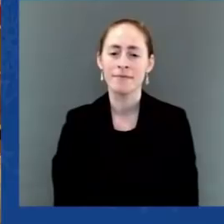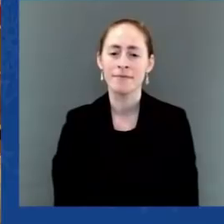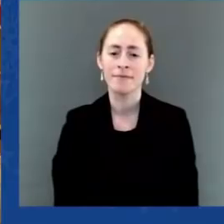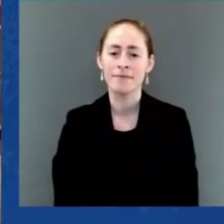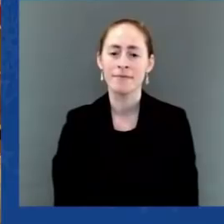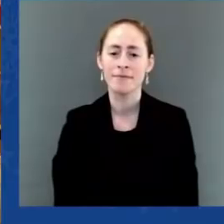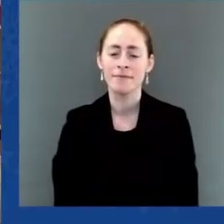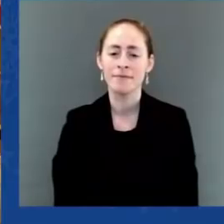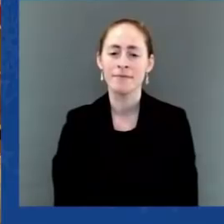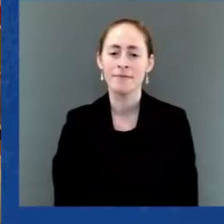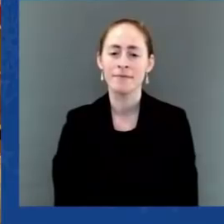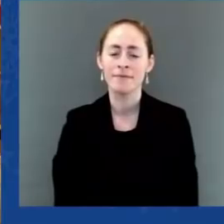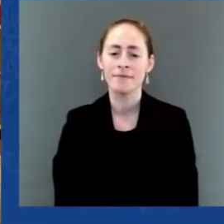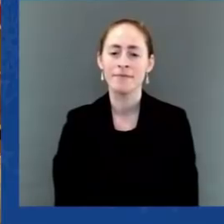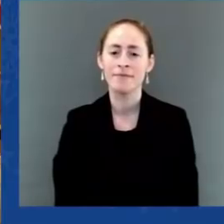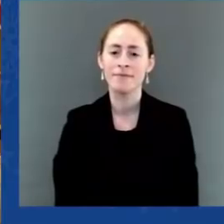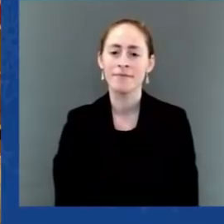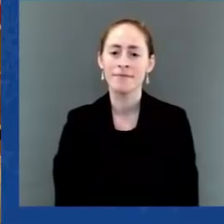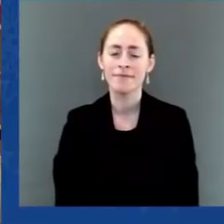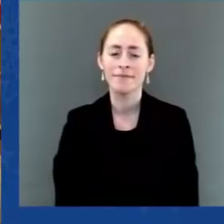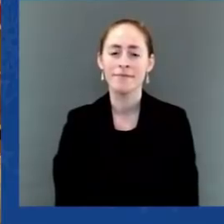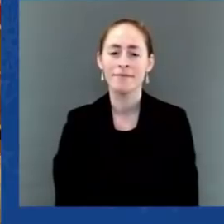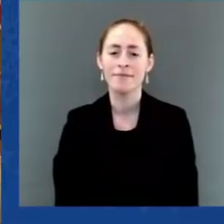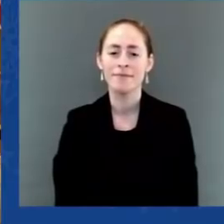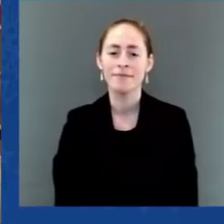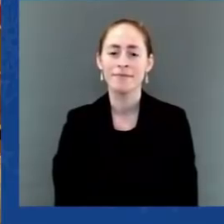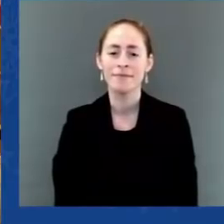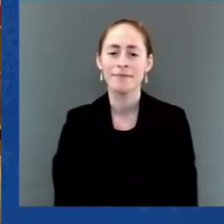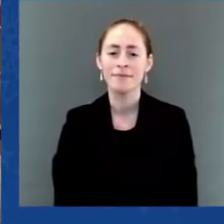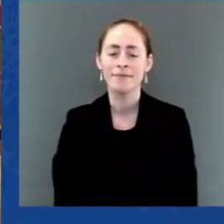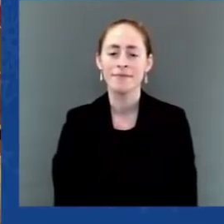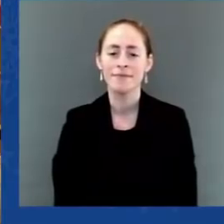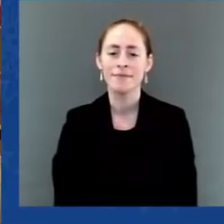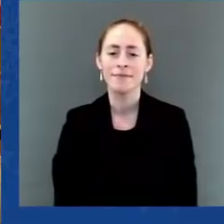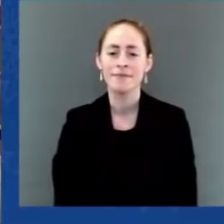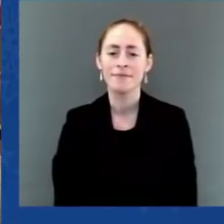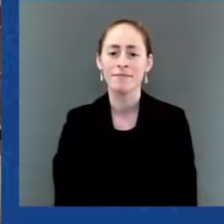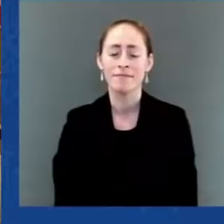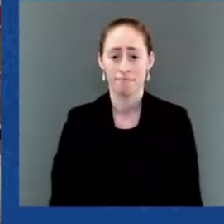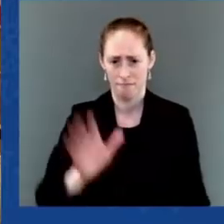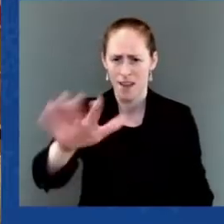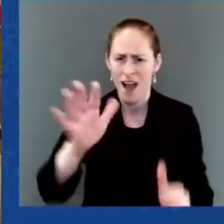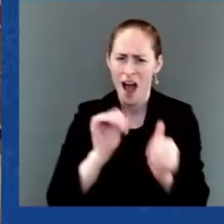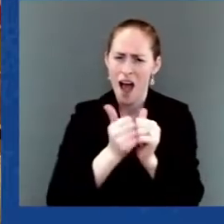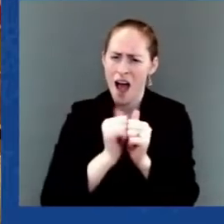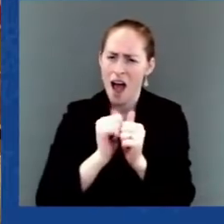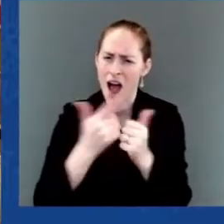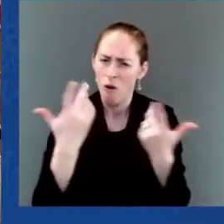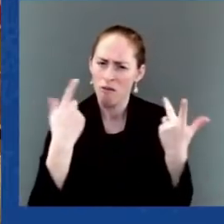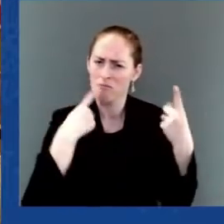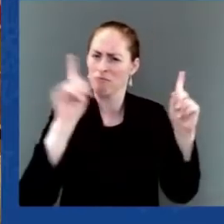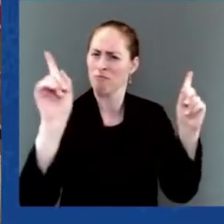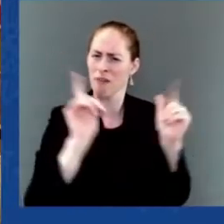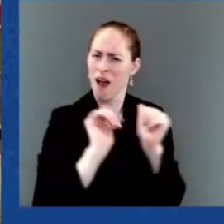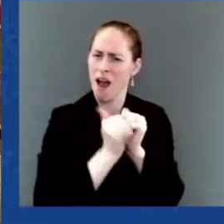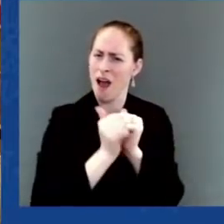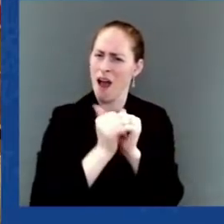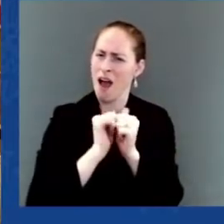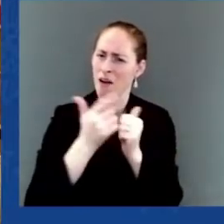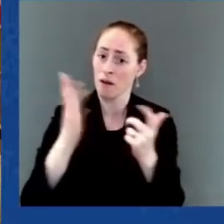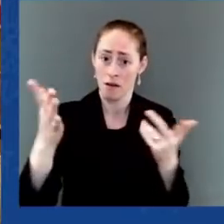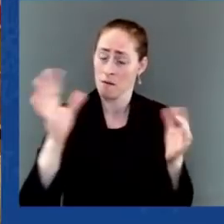need workforce, the workforce that you do not necessarily have, nor in the U.S., nor in Canada.